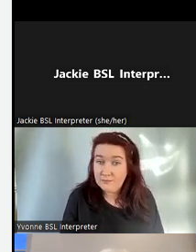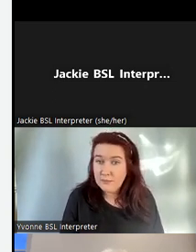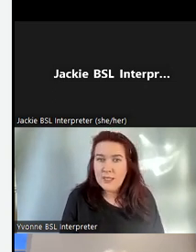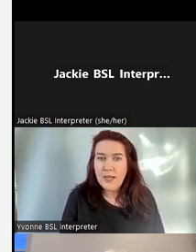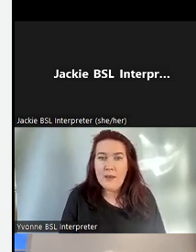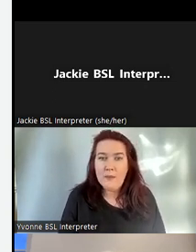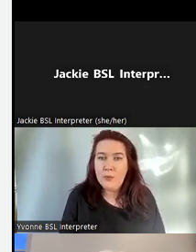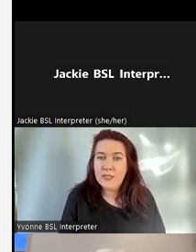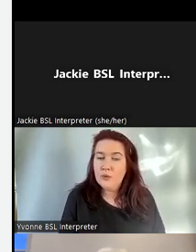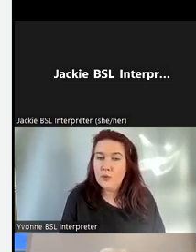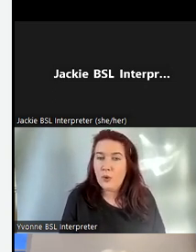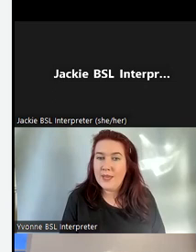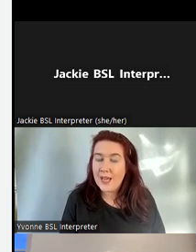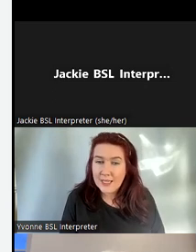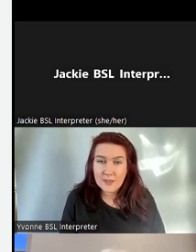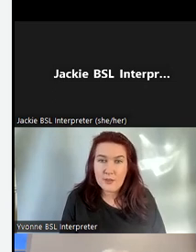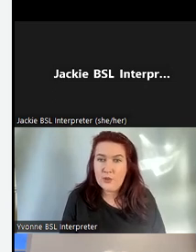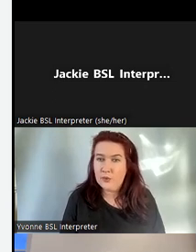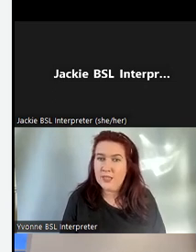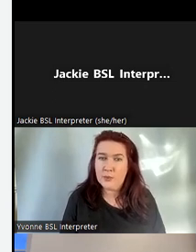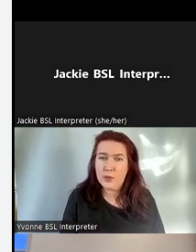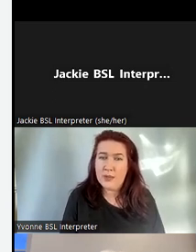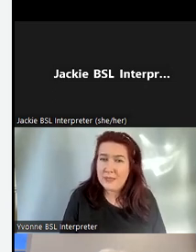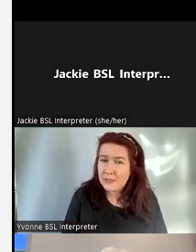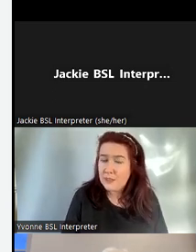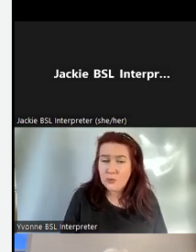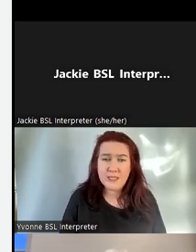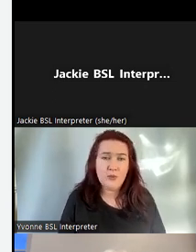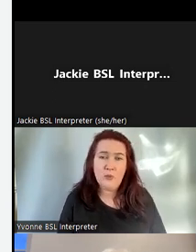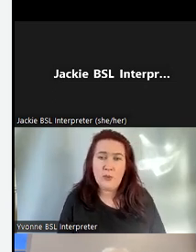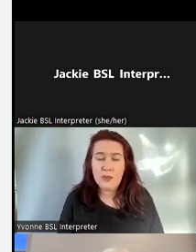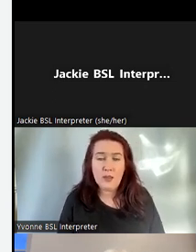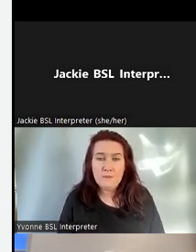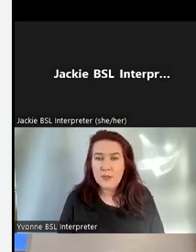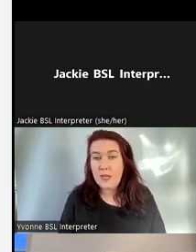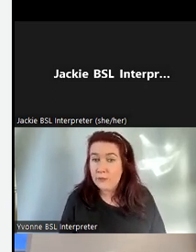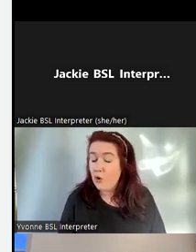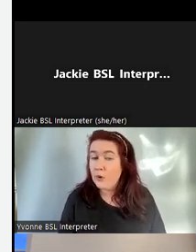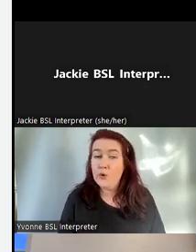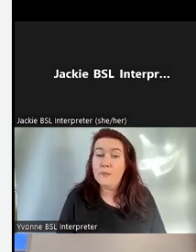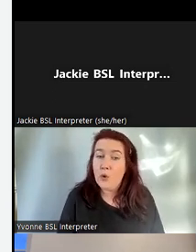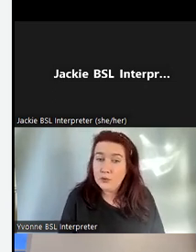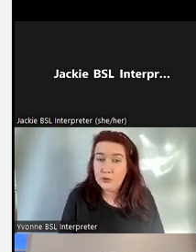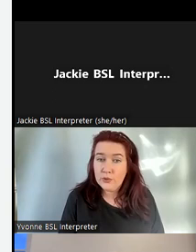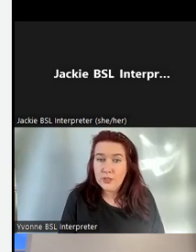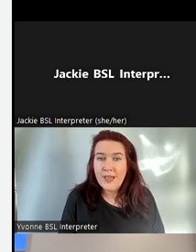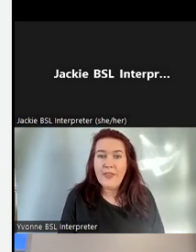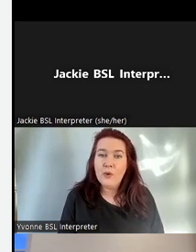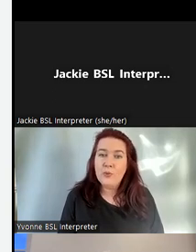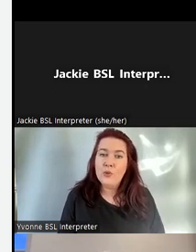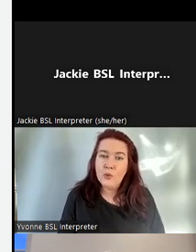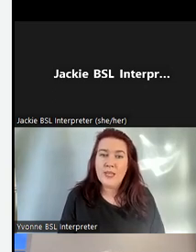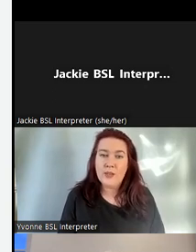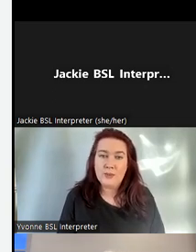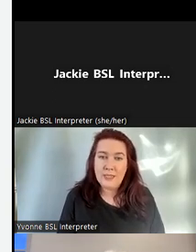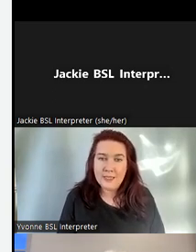system and we didn't know what we had that you know things were quite piecemeal we didn't know where they came from or who they belonged to and